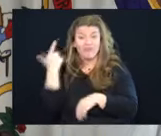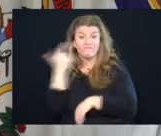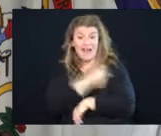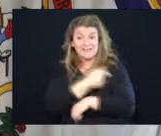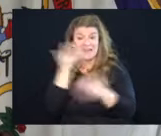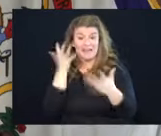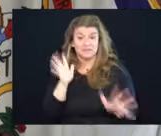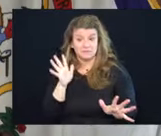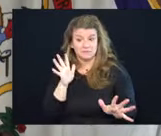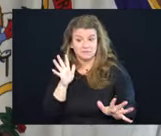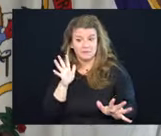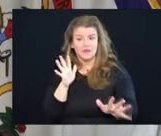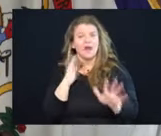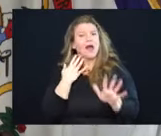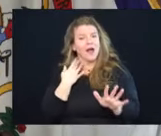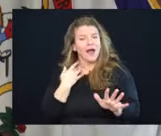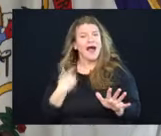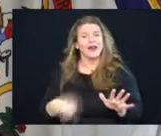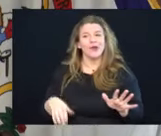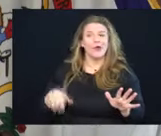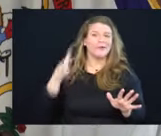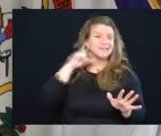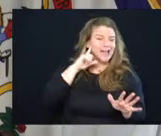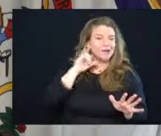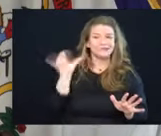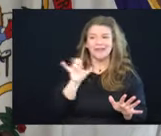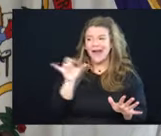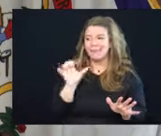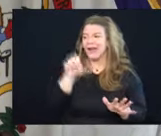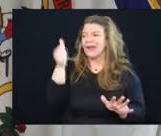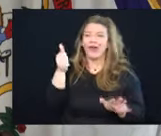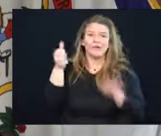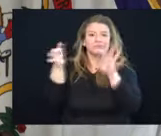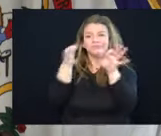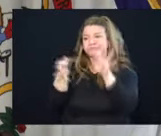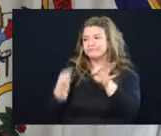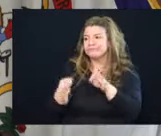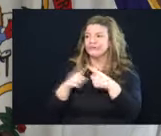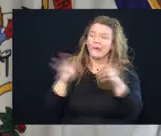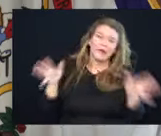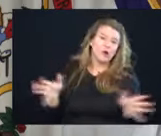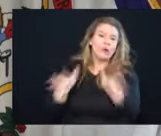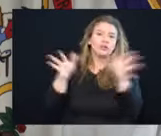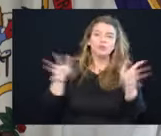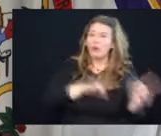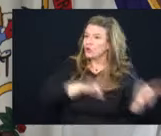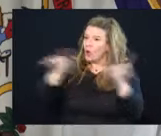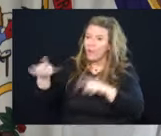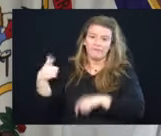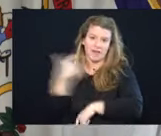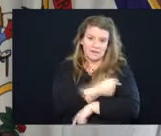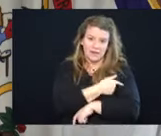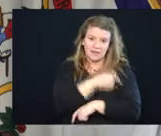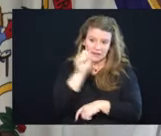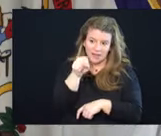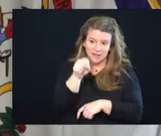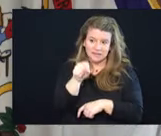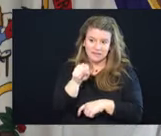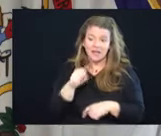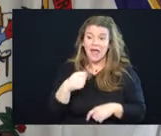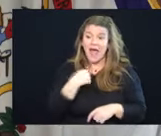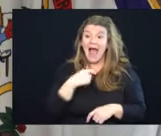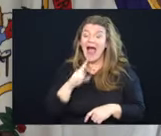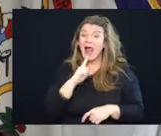Now, this sounds like it's going to be another spill to, you know, encourage you to get vaccinated. I really